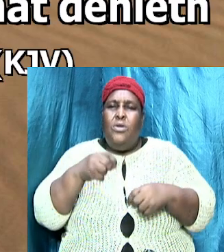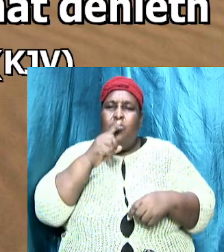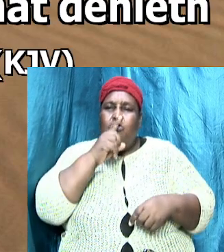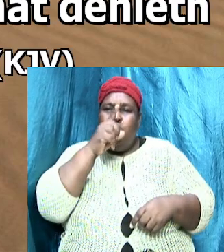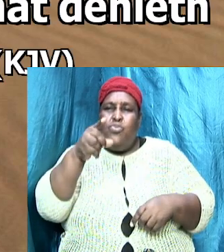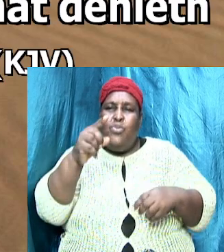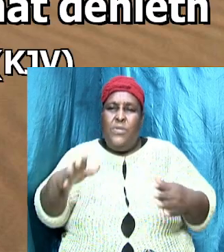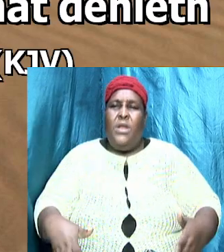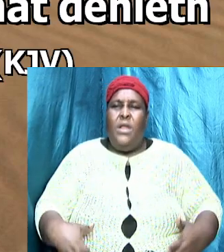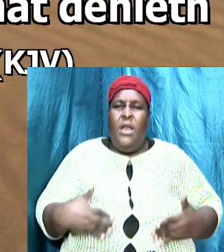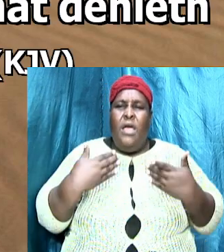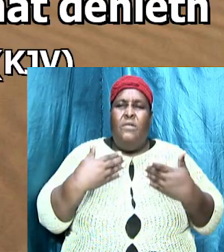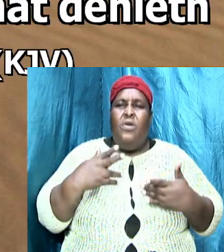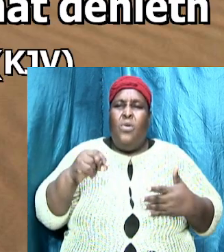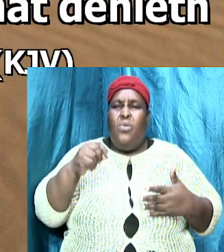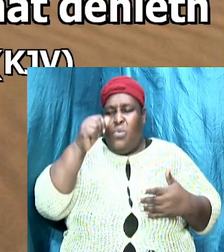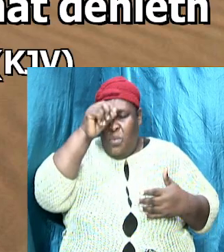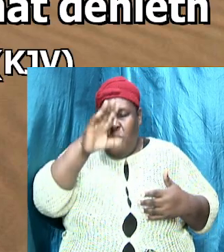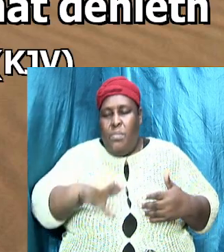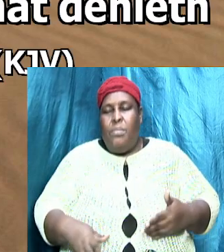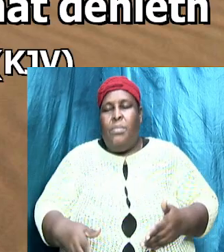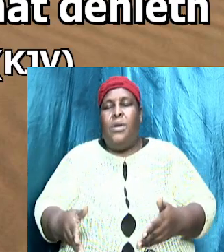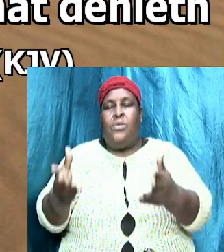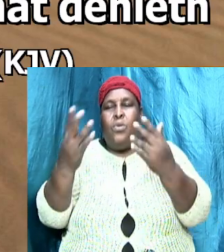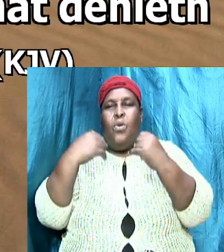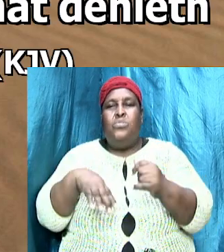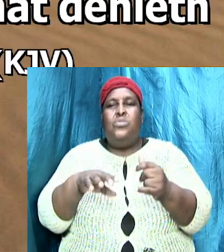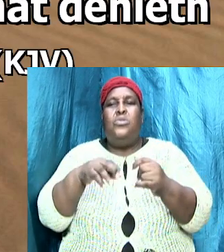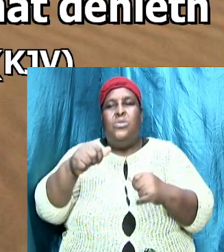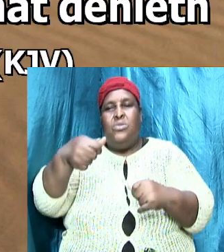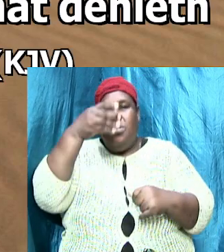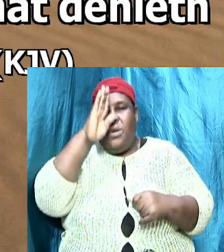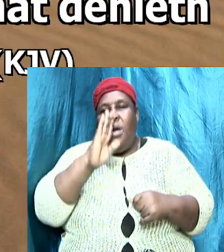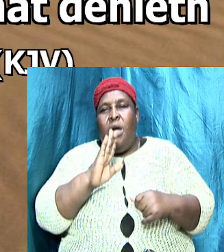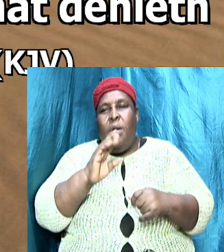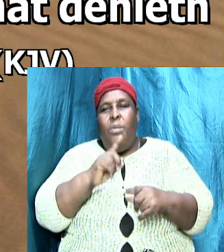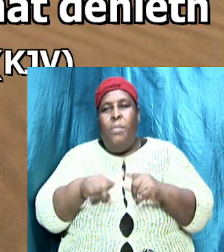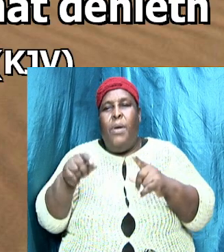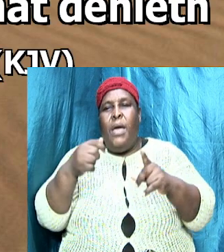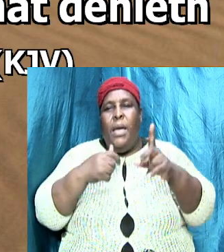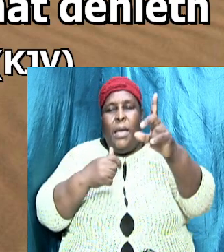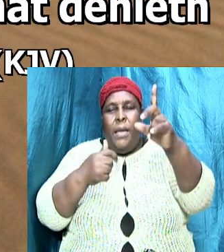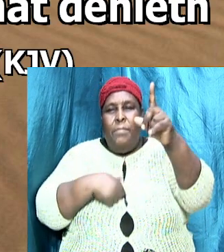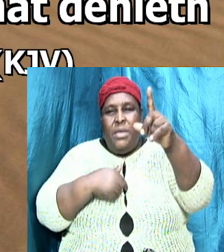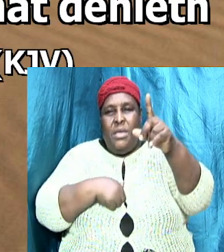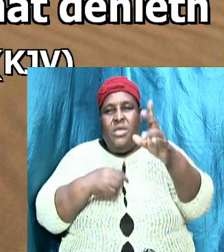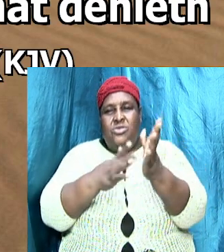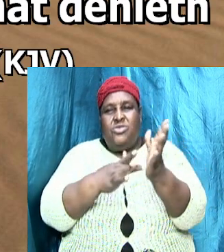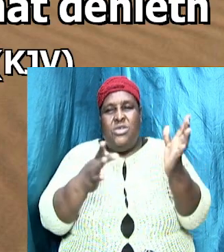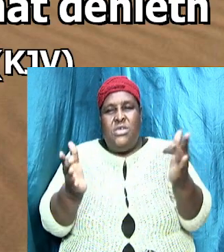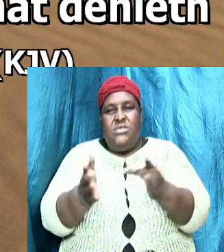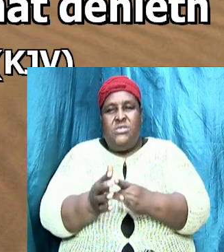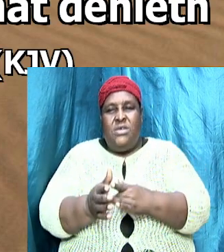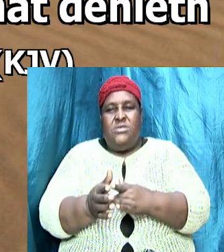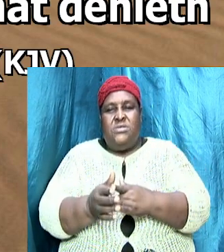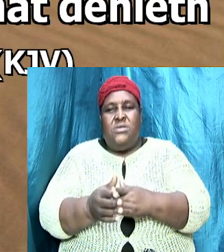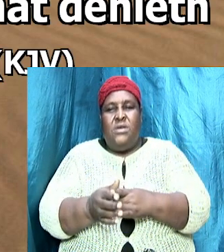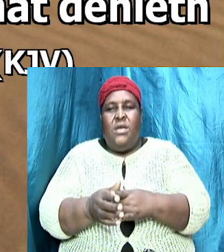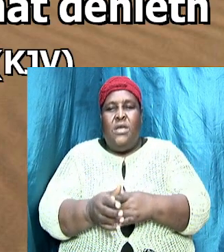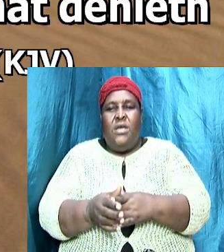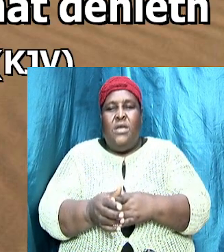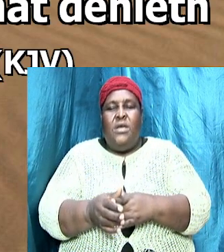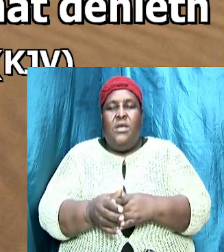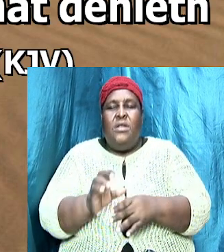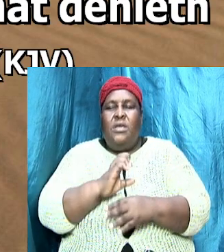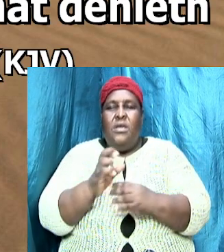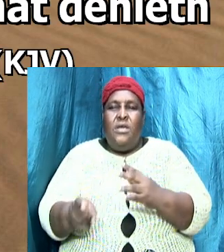father but by me point five sound doctrine is important because at the end of sound doctrine is